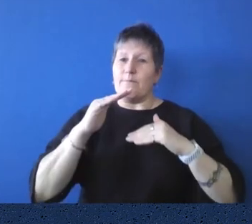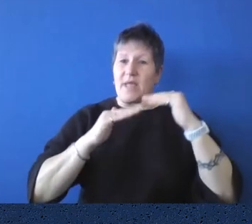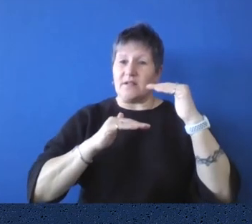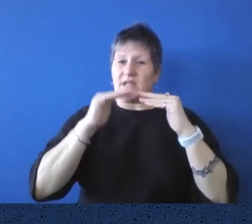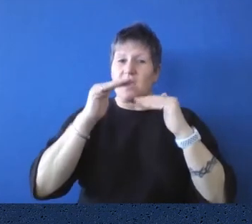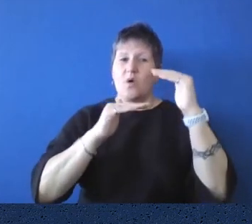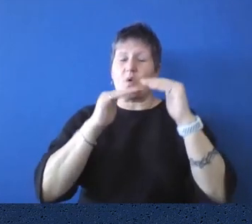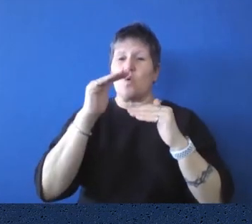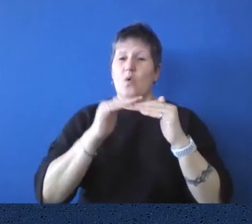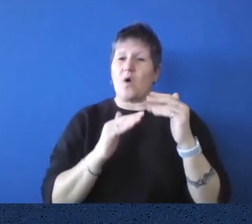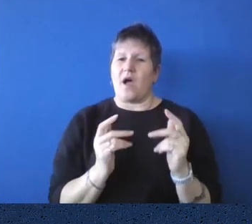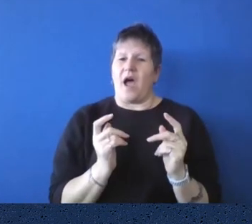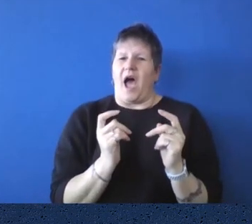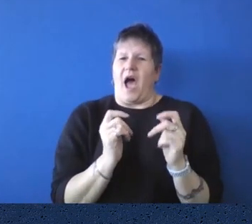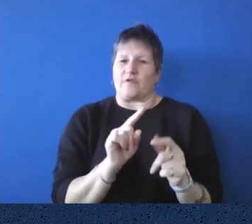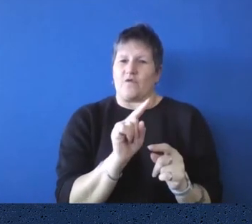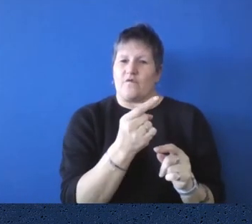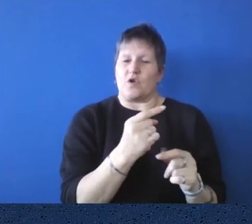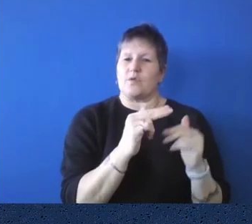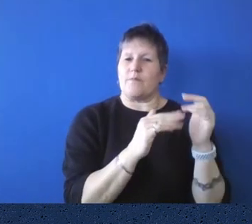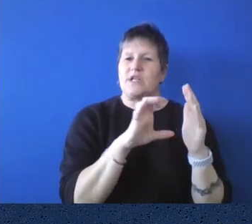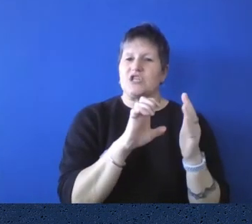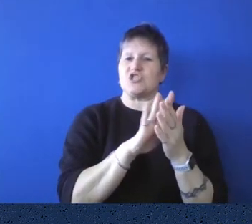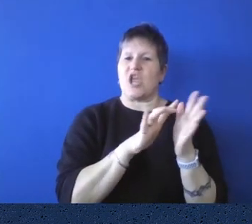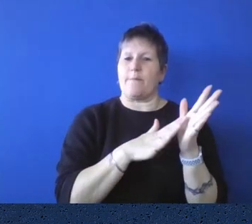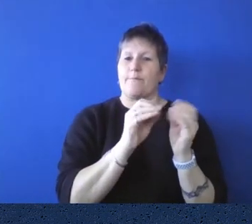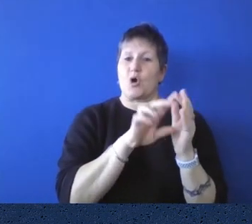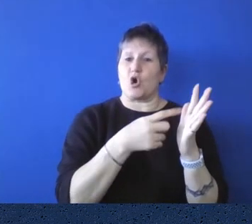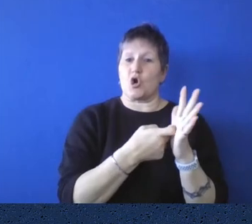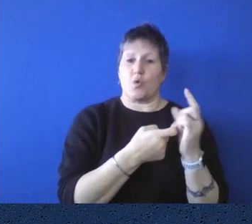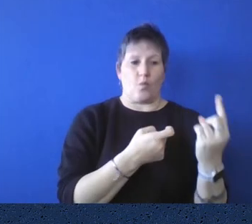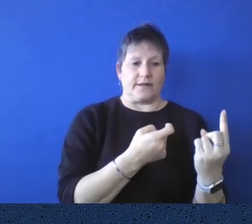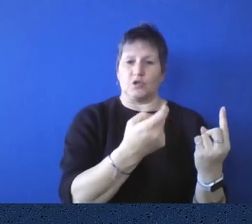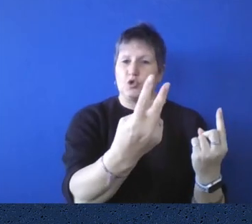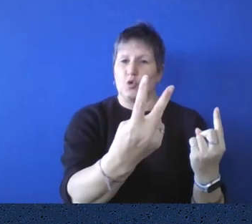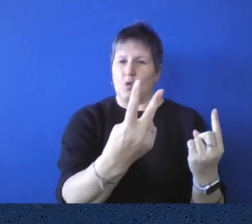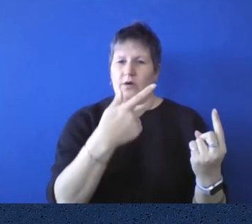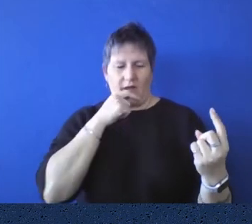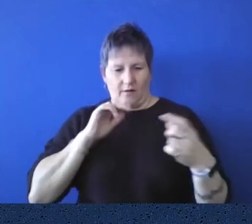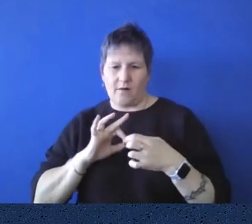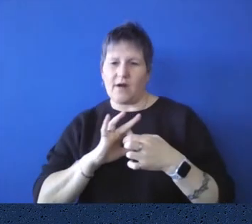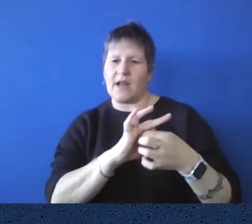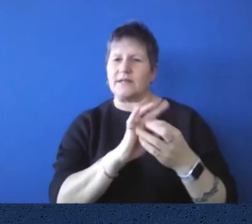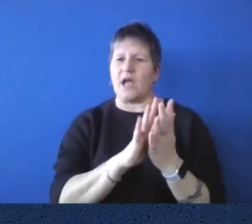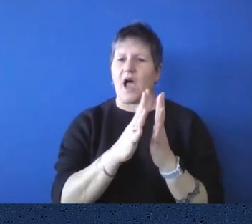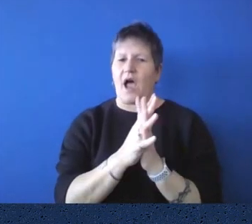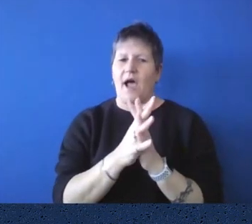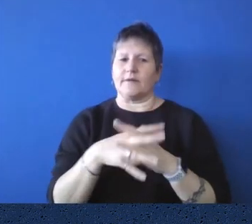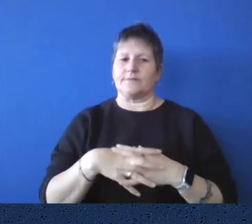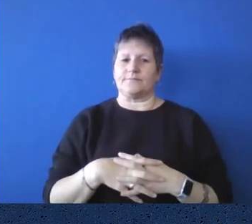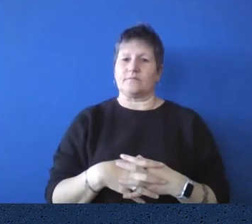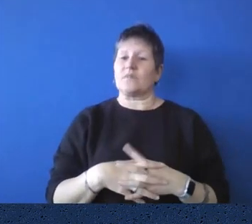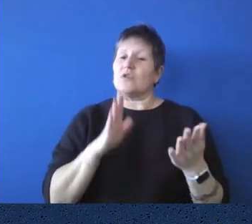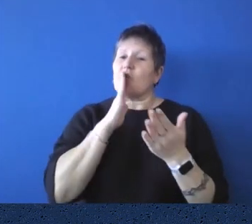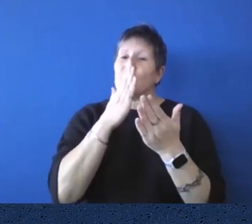the two chambers. And so how were they, how was it connected architecturally to the, to the two chambers? Sarah? So it runs to the back